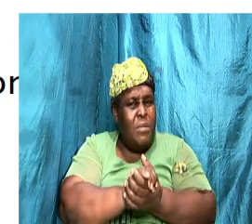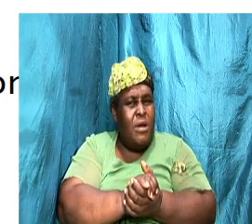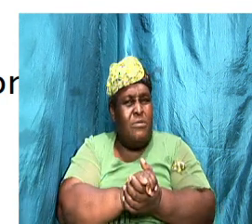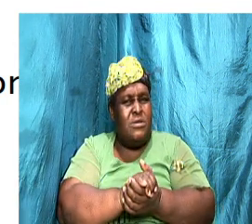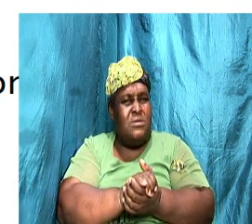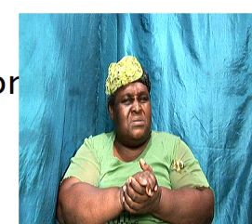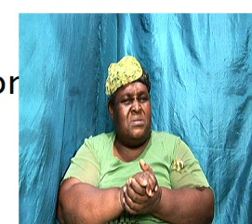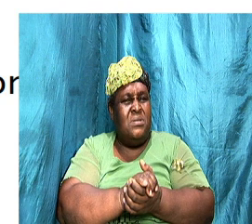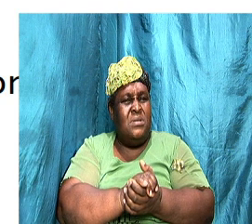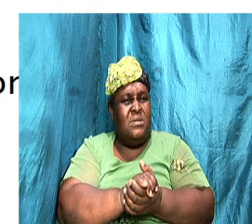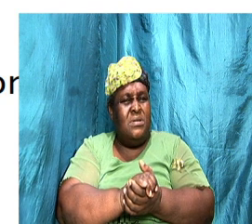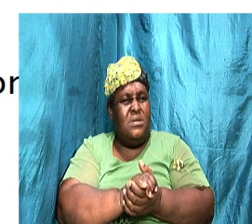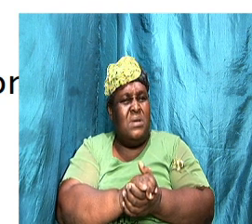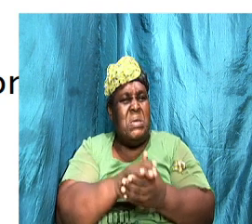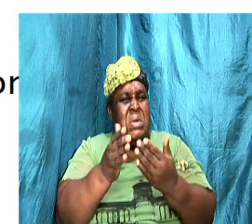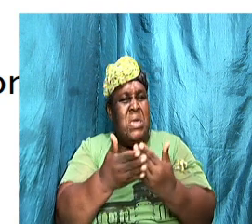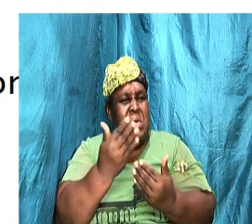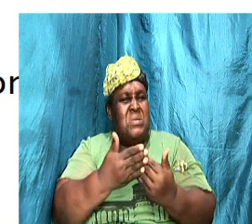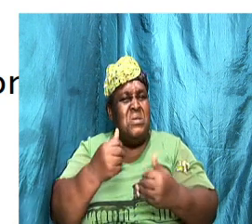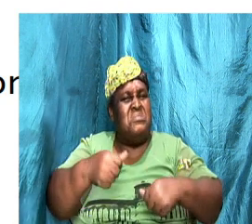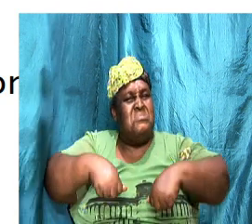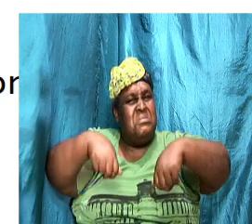trying we just give up